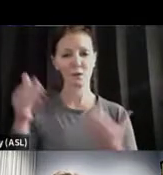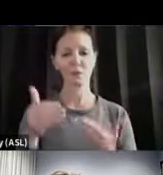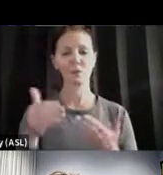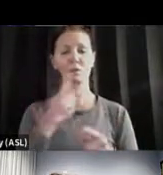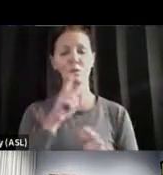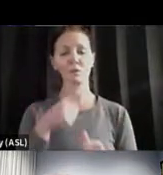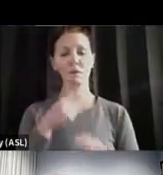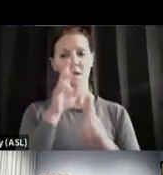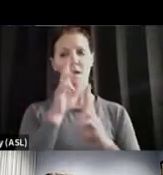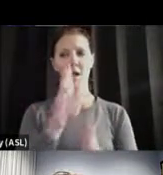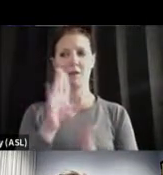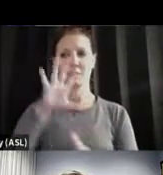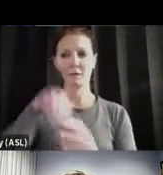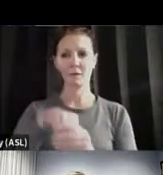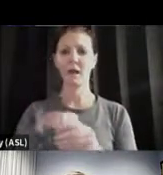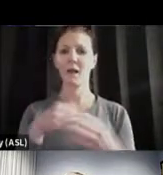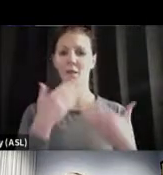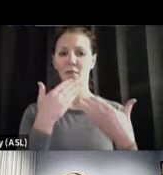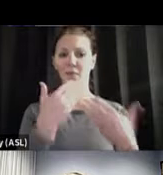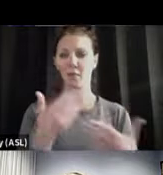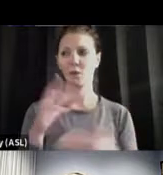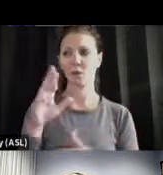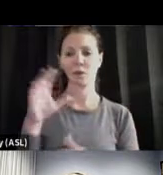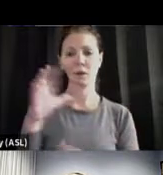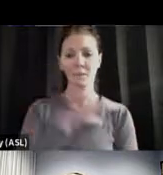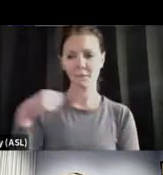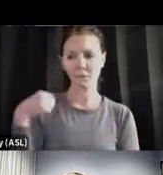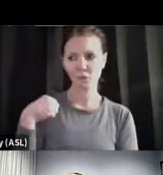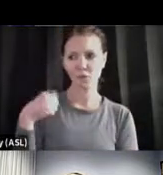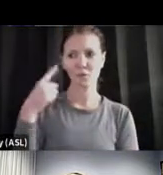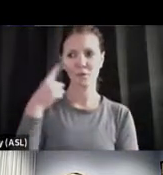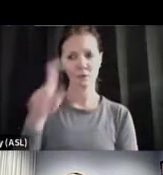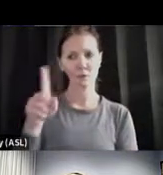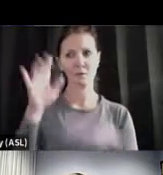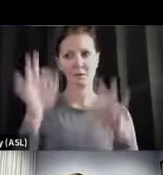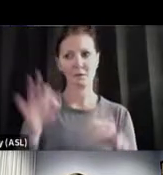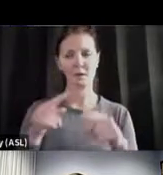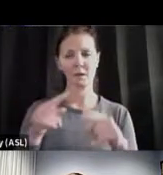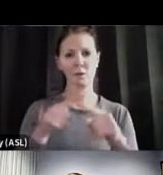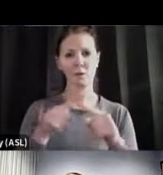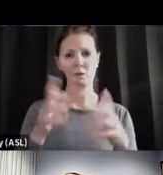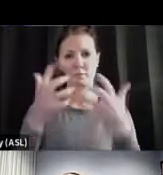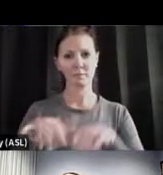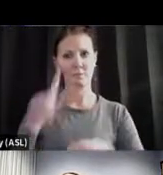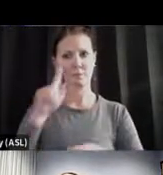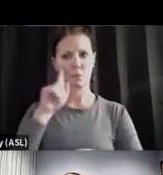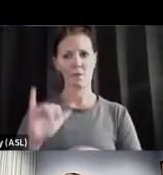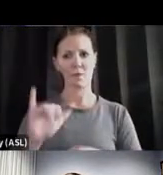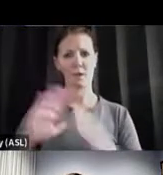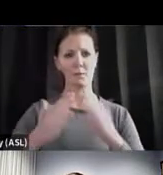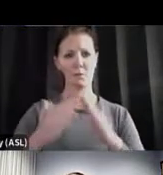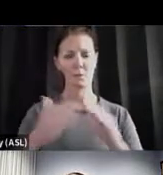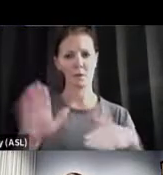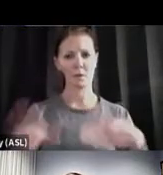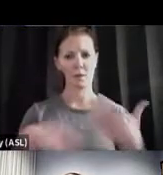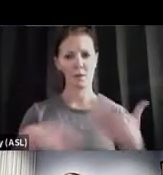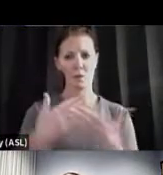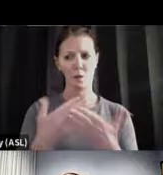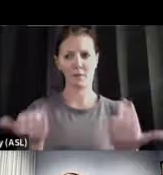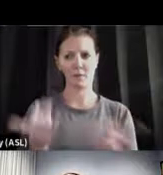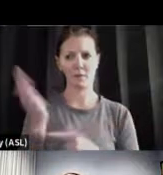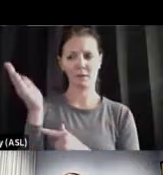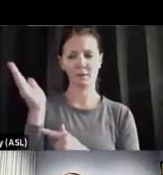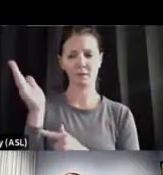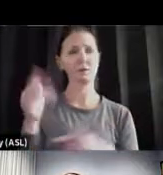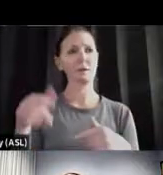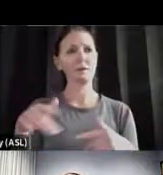thankful with the Commissioner Russell Tucker for putting these series together for the community. This is supposed to be a conversation. So please,